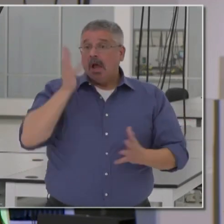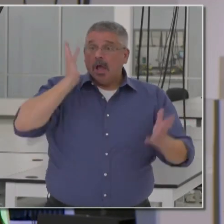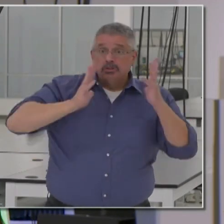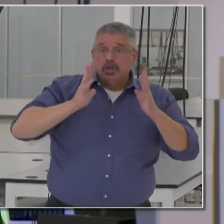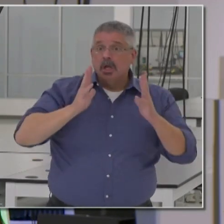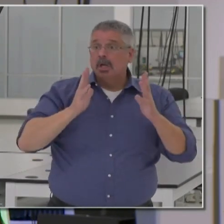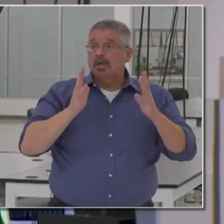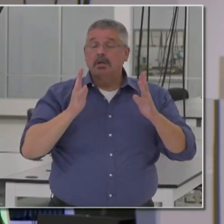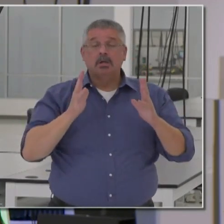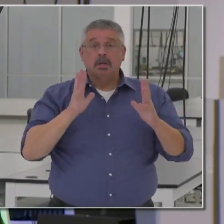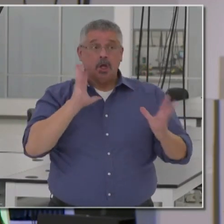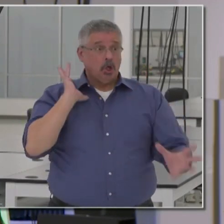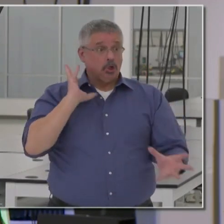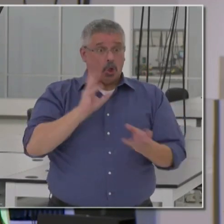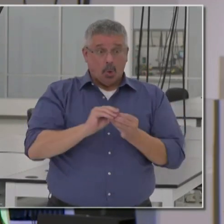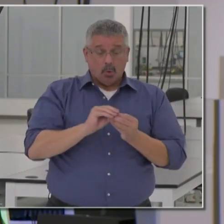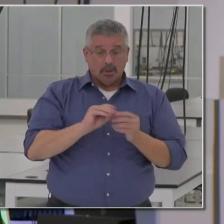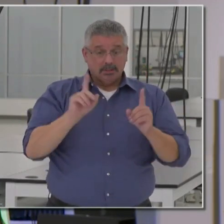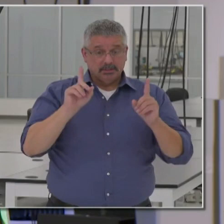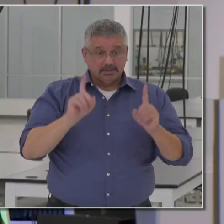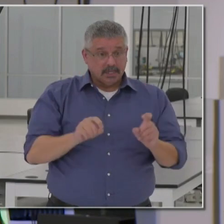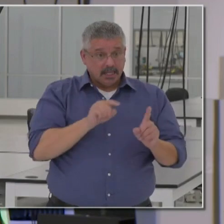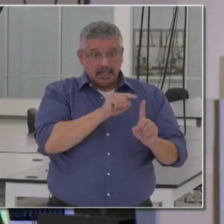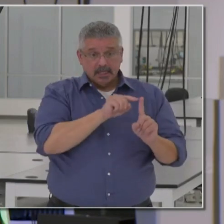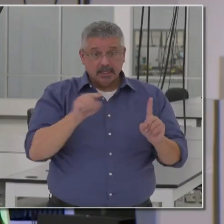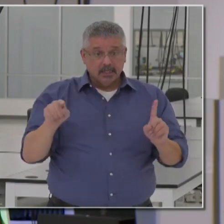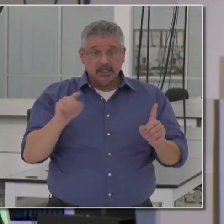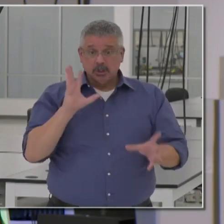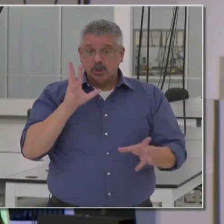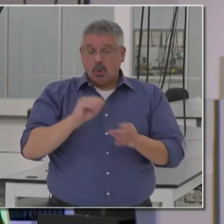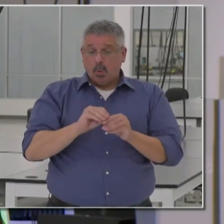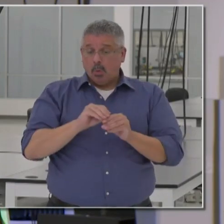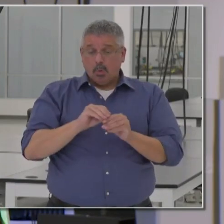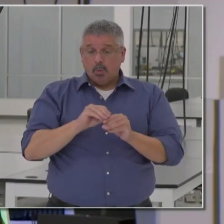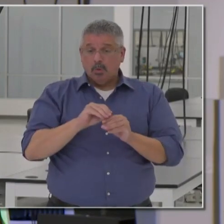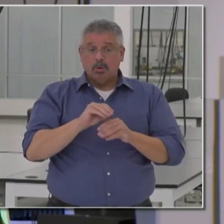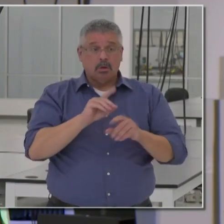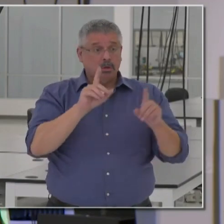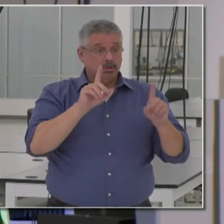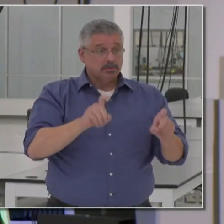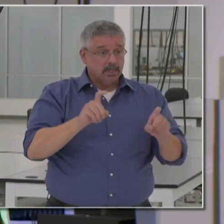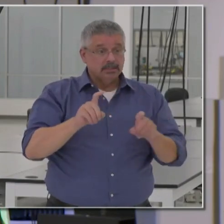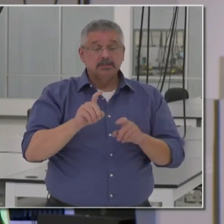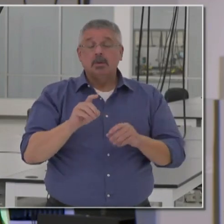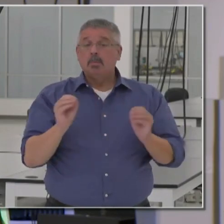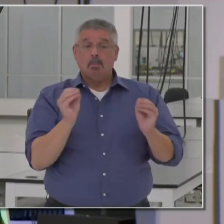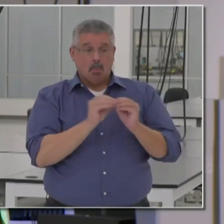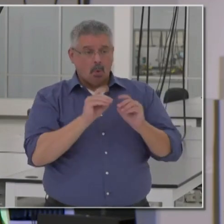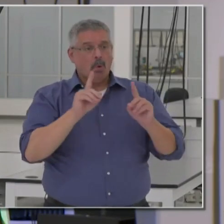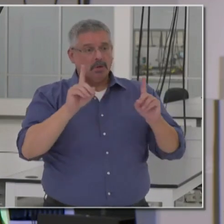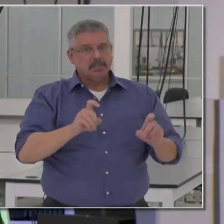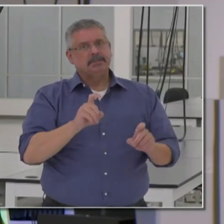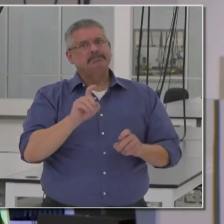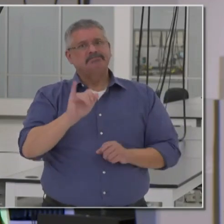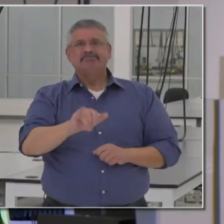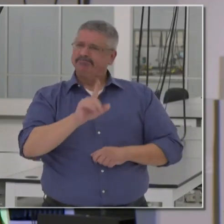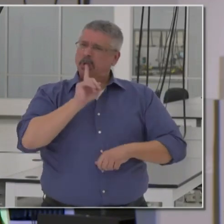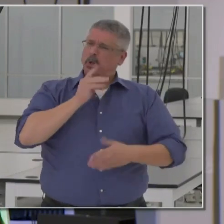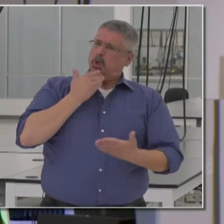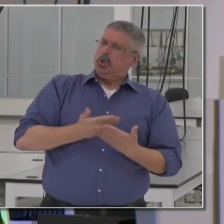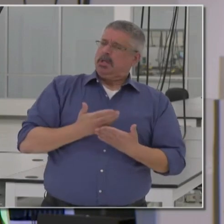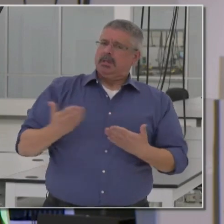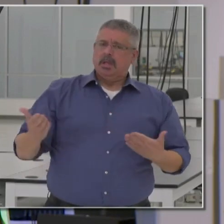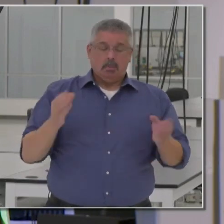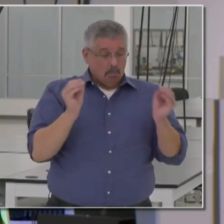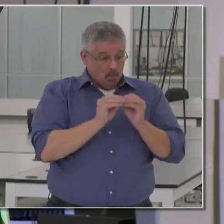of the total tests and the total cases. Remember, more testing is a good thing. More